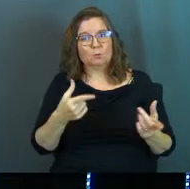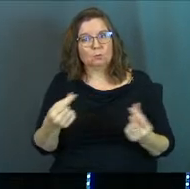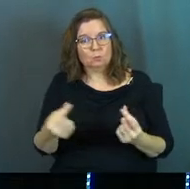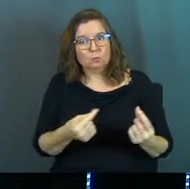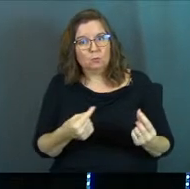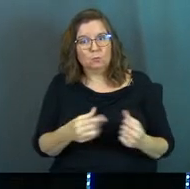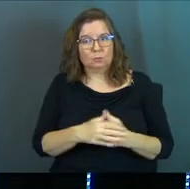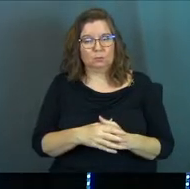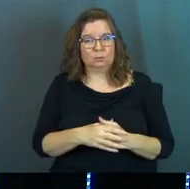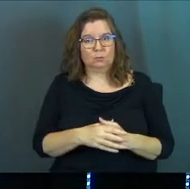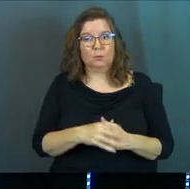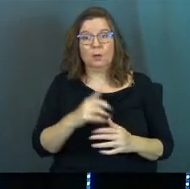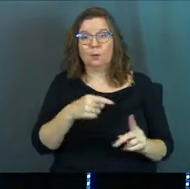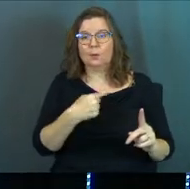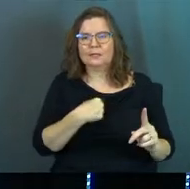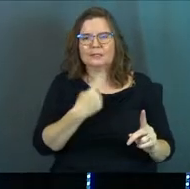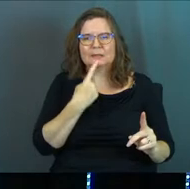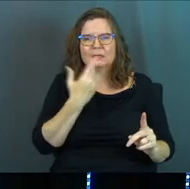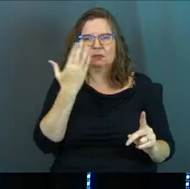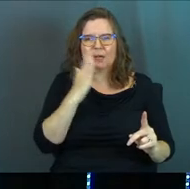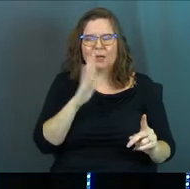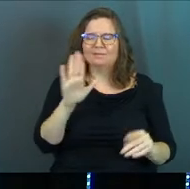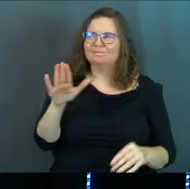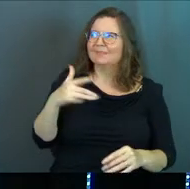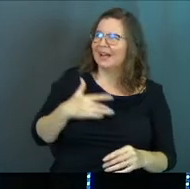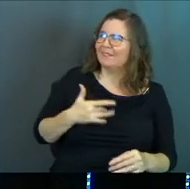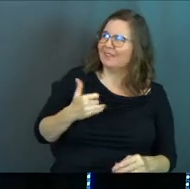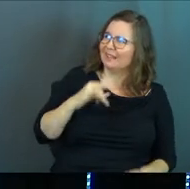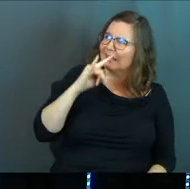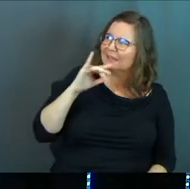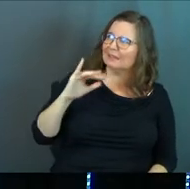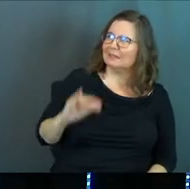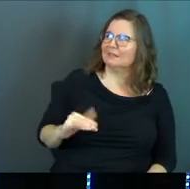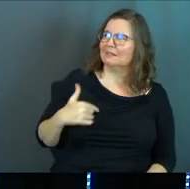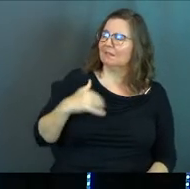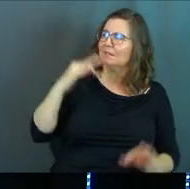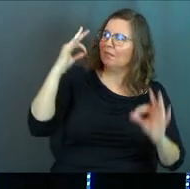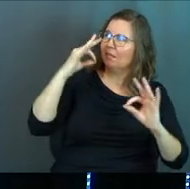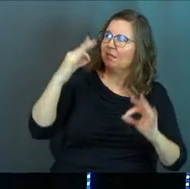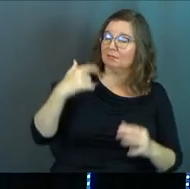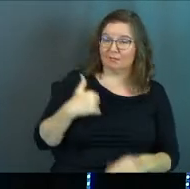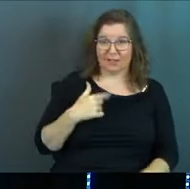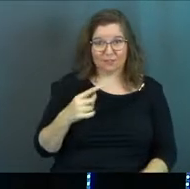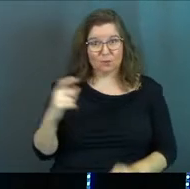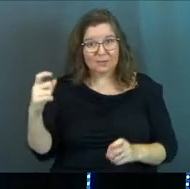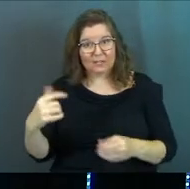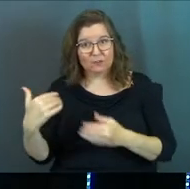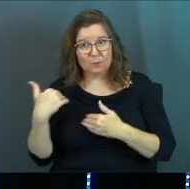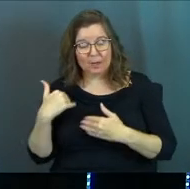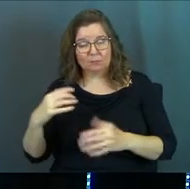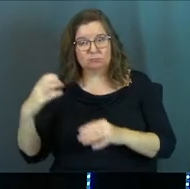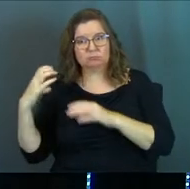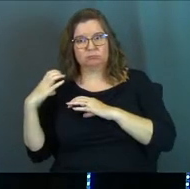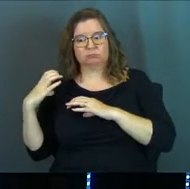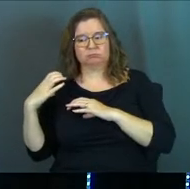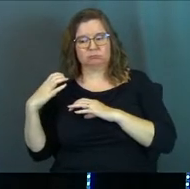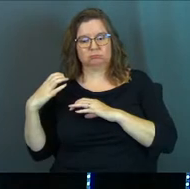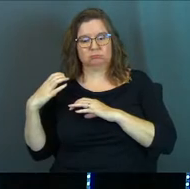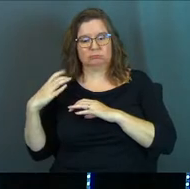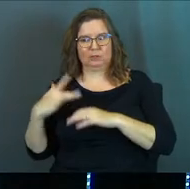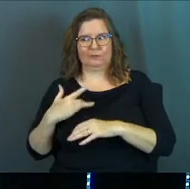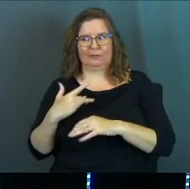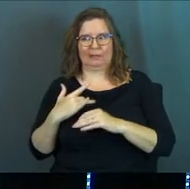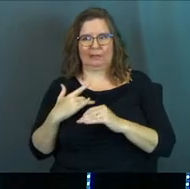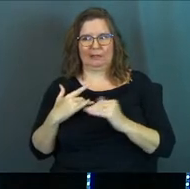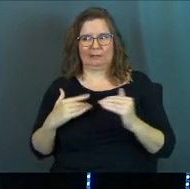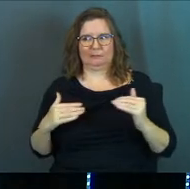up. And what does he say to God? I feel like a little child. Have you ever been given responsibility and didn't feel like you could